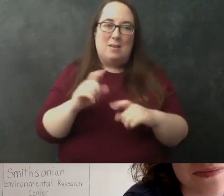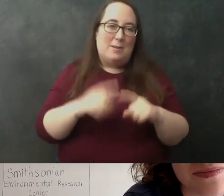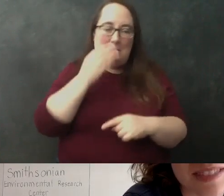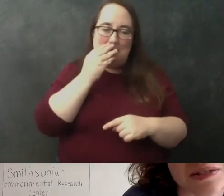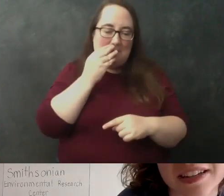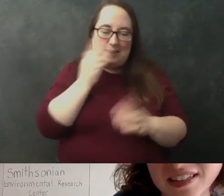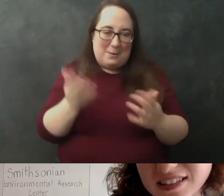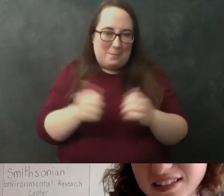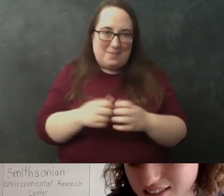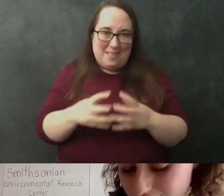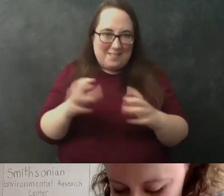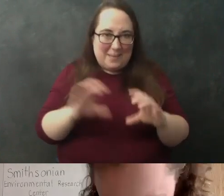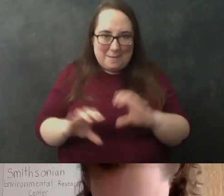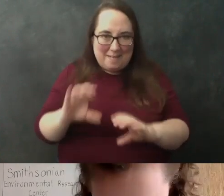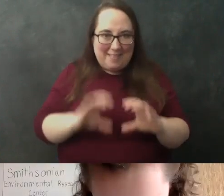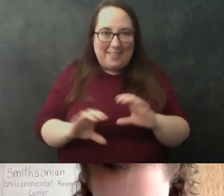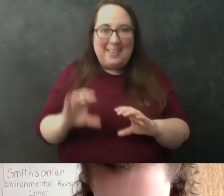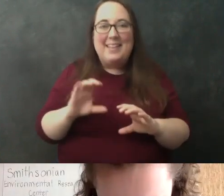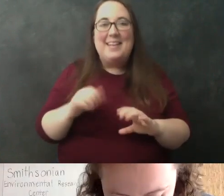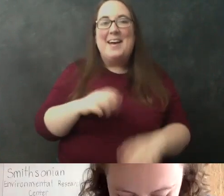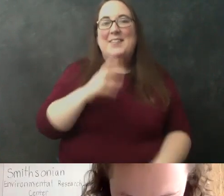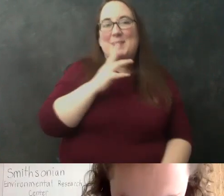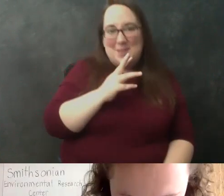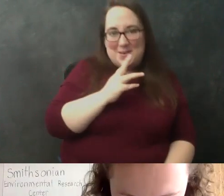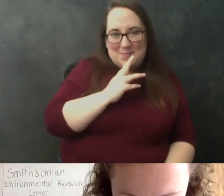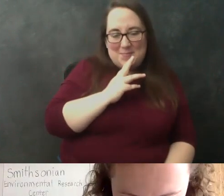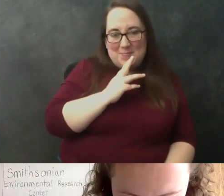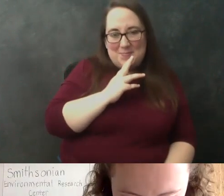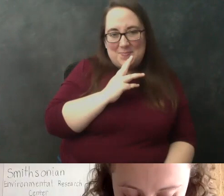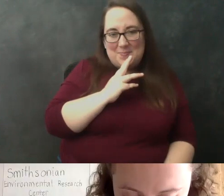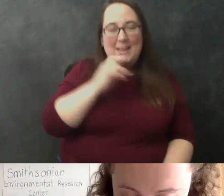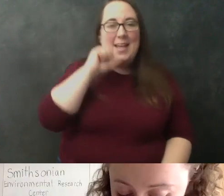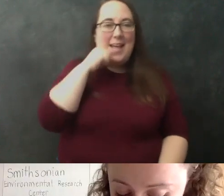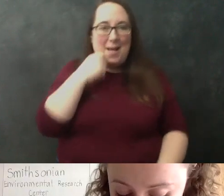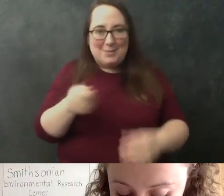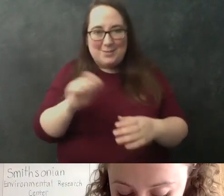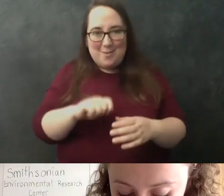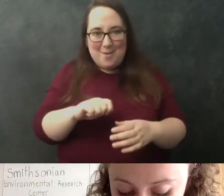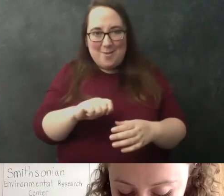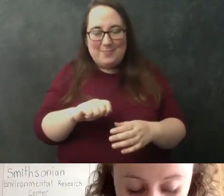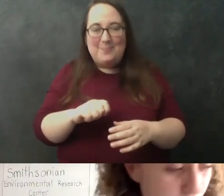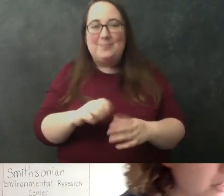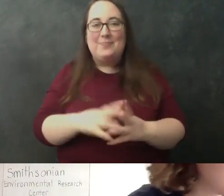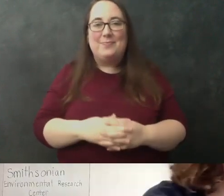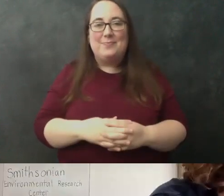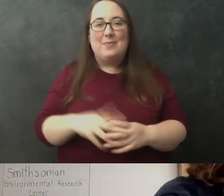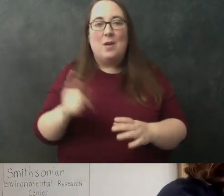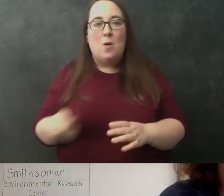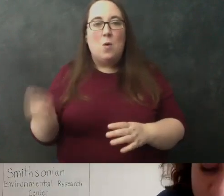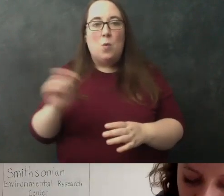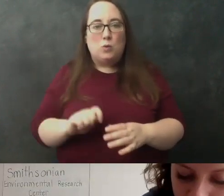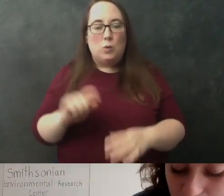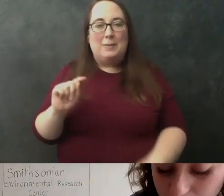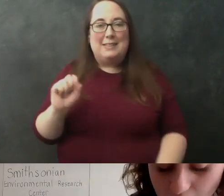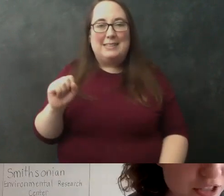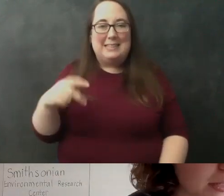chemicals okay i got my water yeah and the applesauce next is one scoop so one teaspoon again